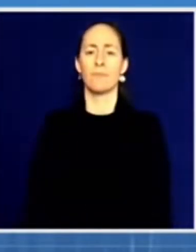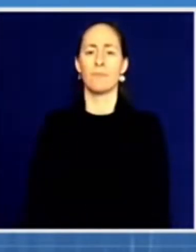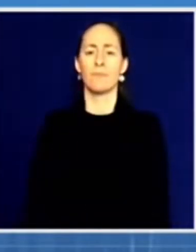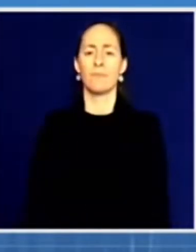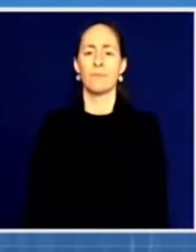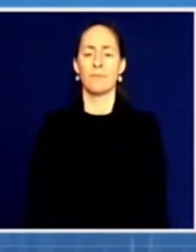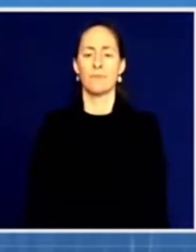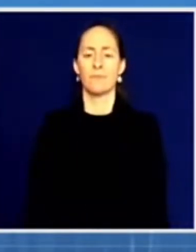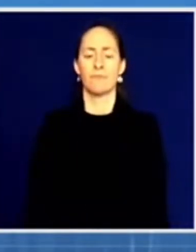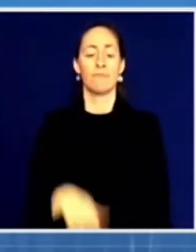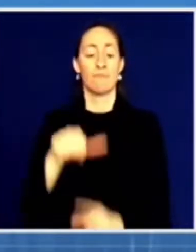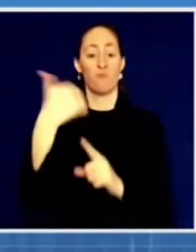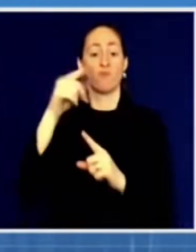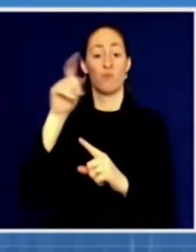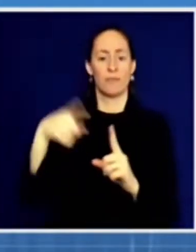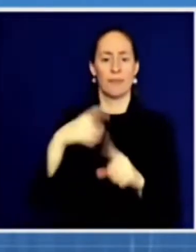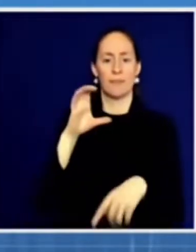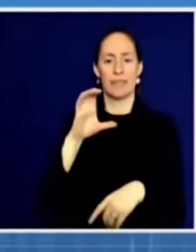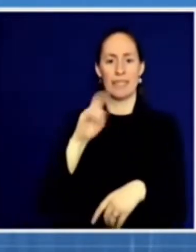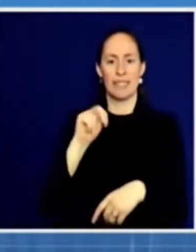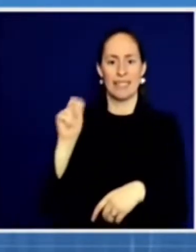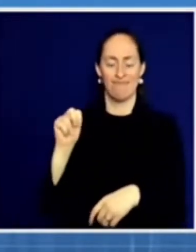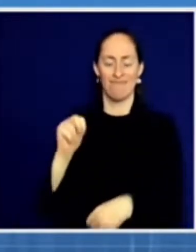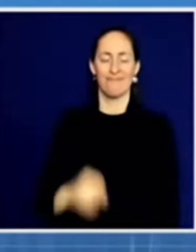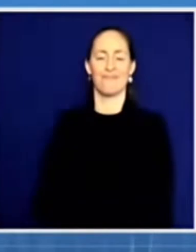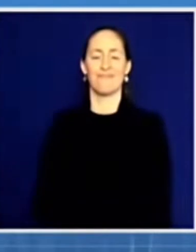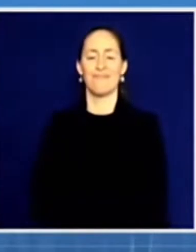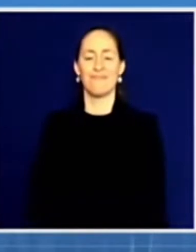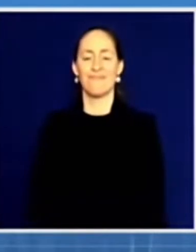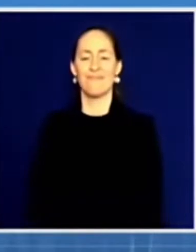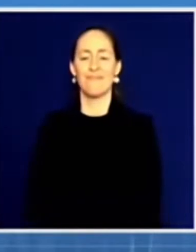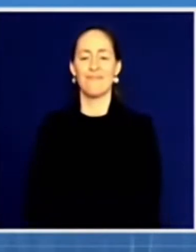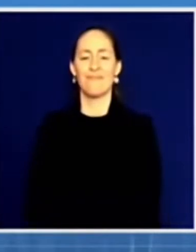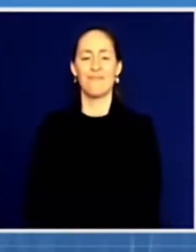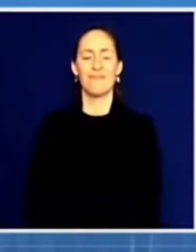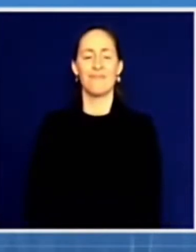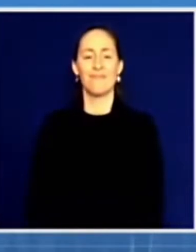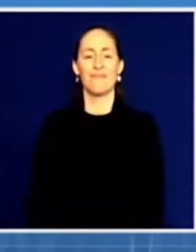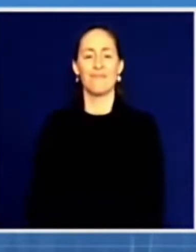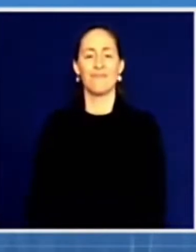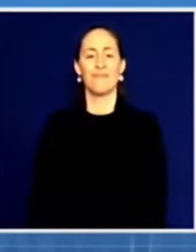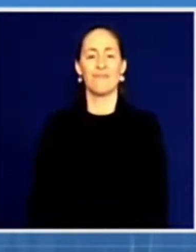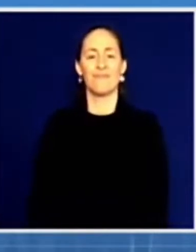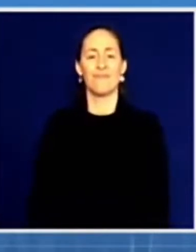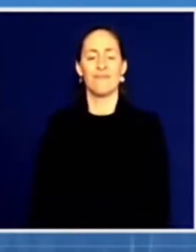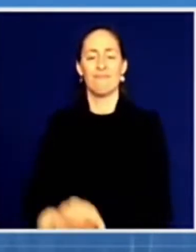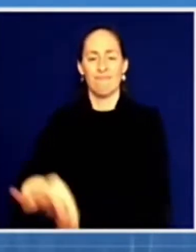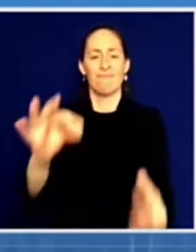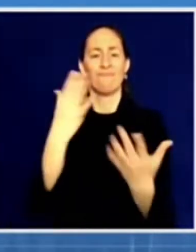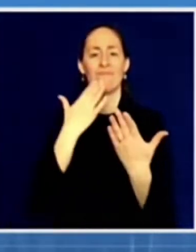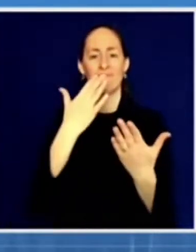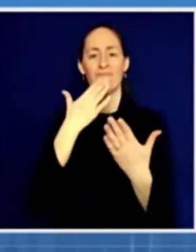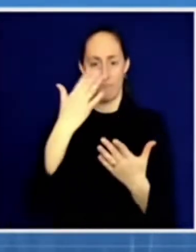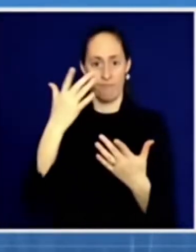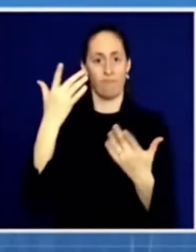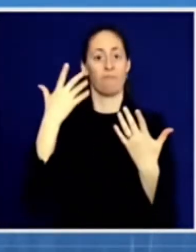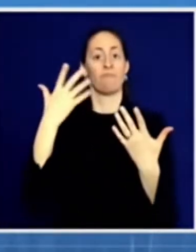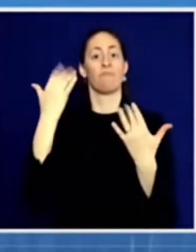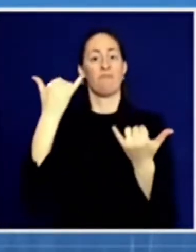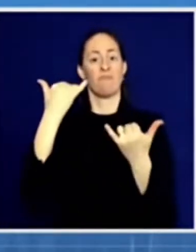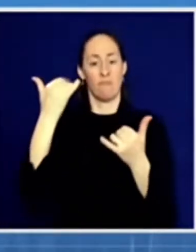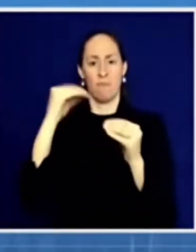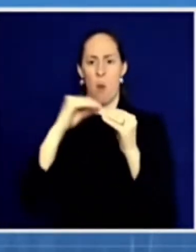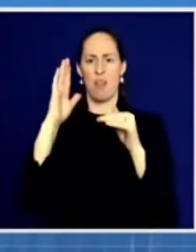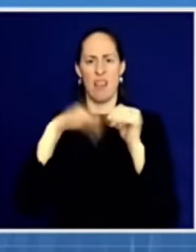Hey guys, thanks very much. So more than a dozen countries have either banned or restricted travel from India at this point. Why hasn't the